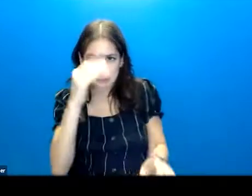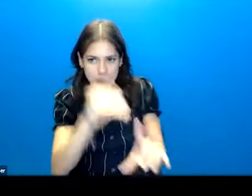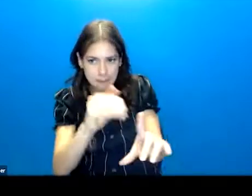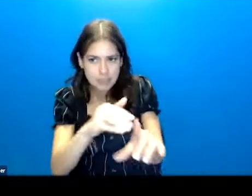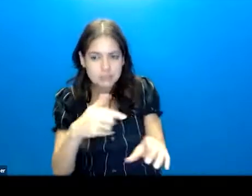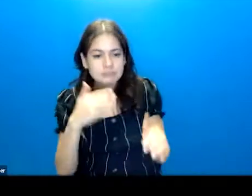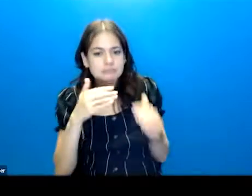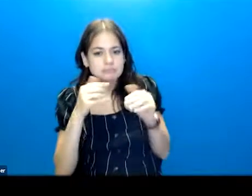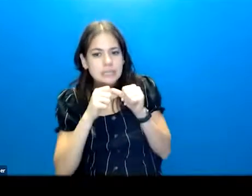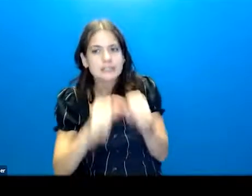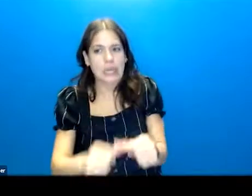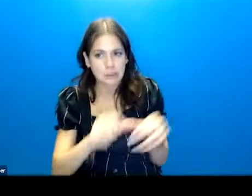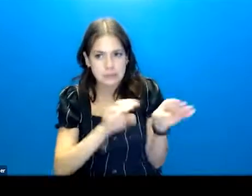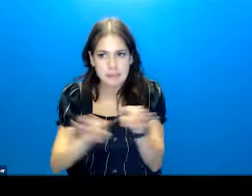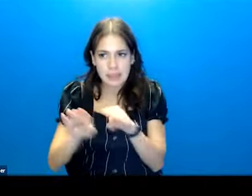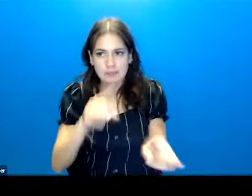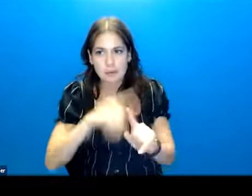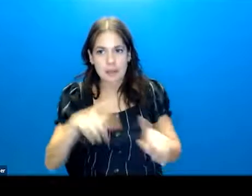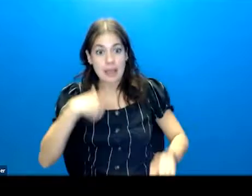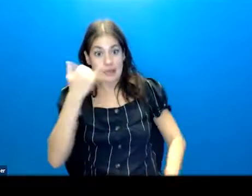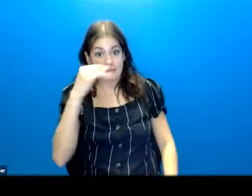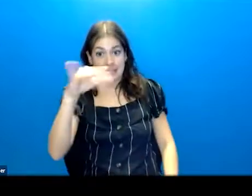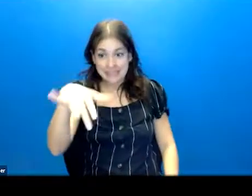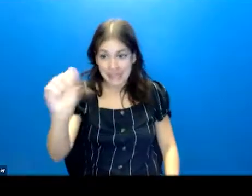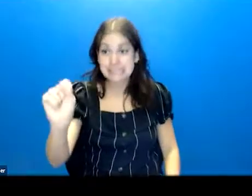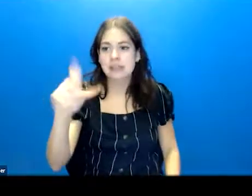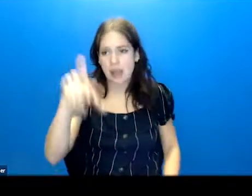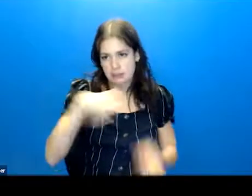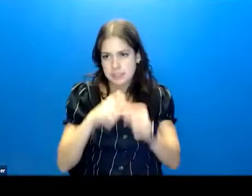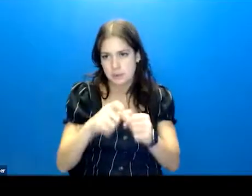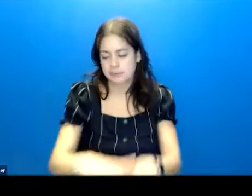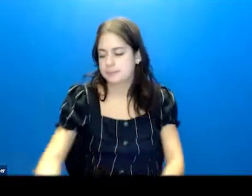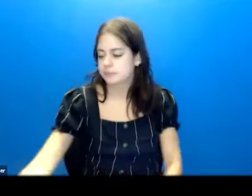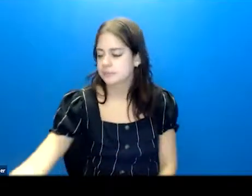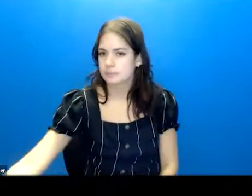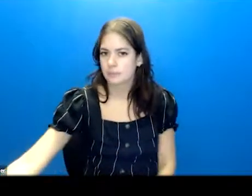to please go on to behavior. But if you get a yes, you get, you have to keep going. Okay.